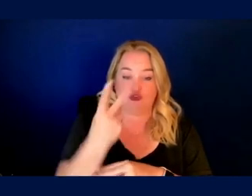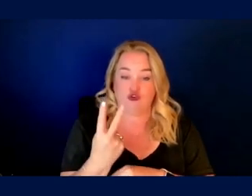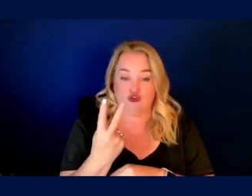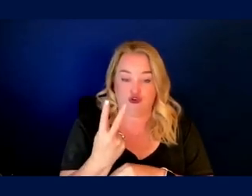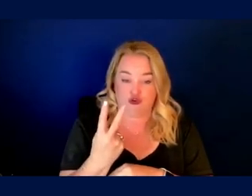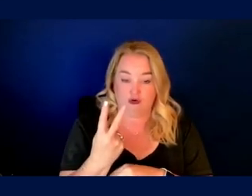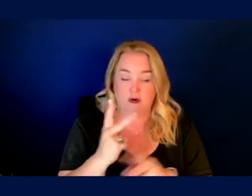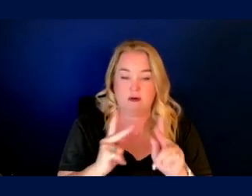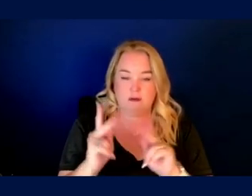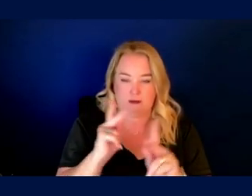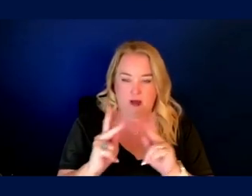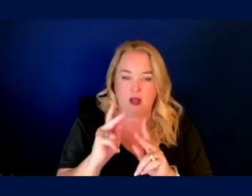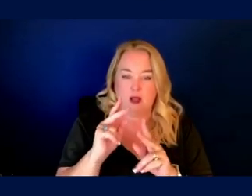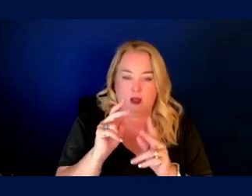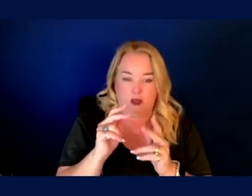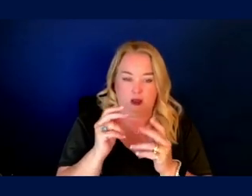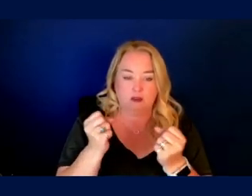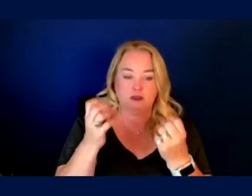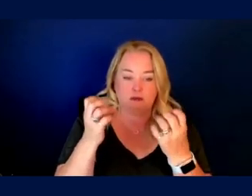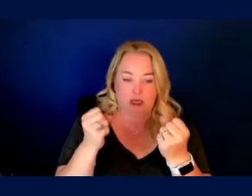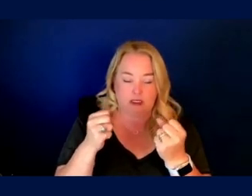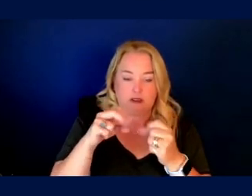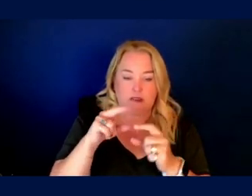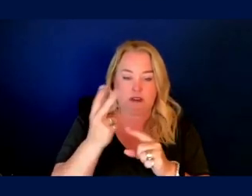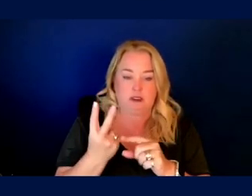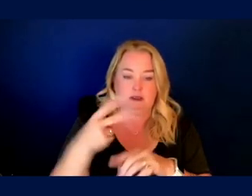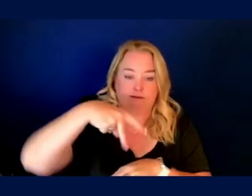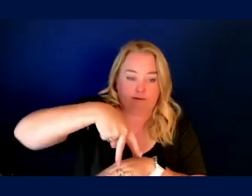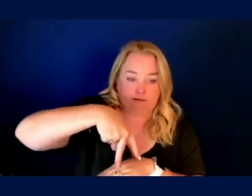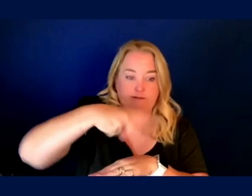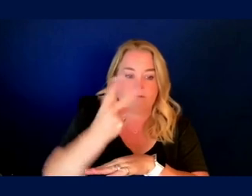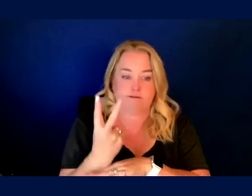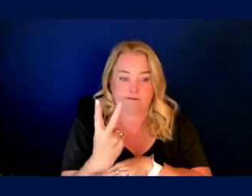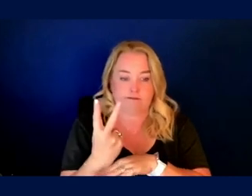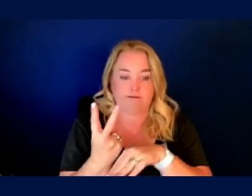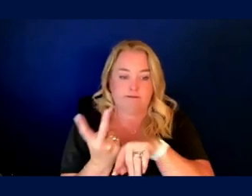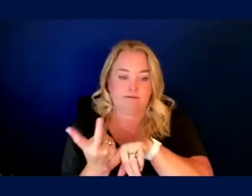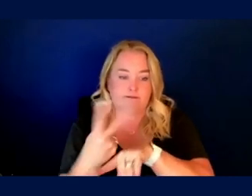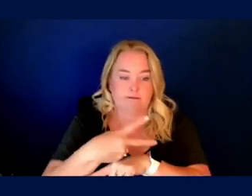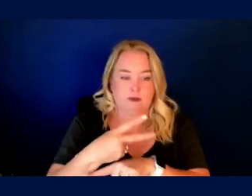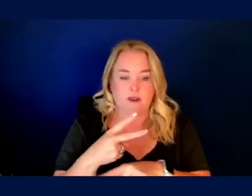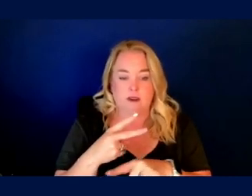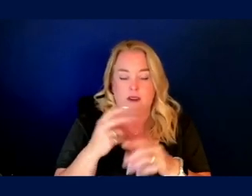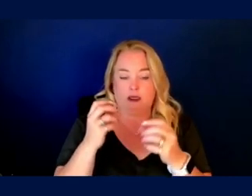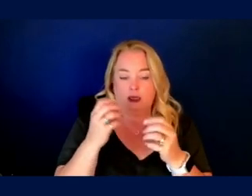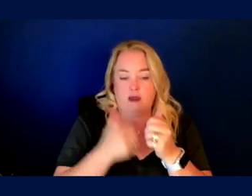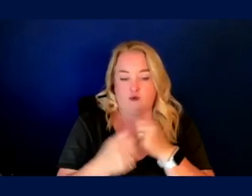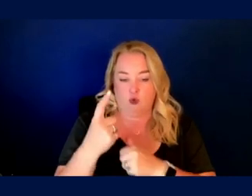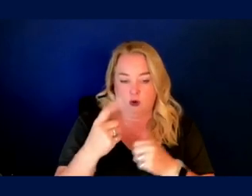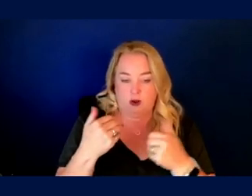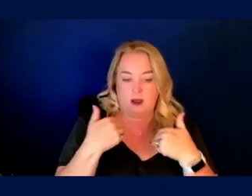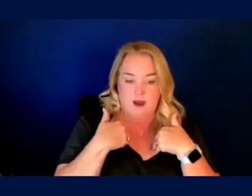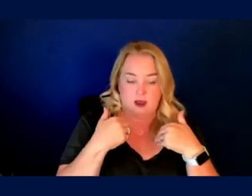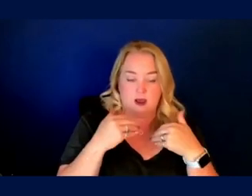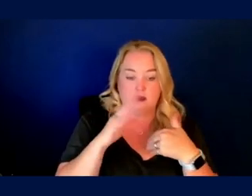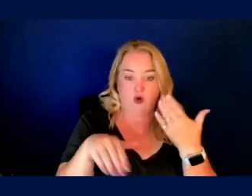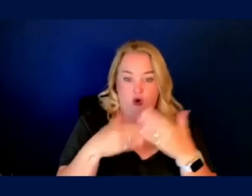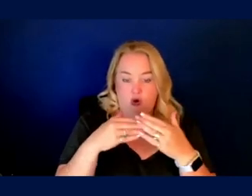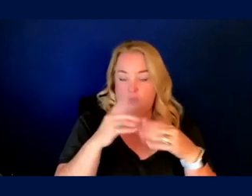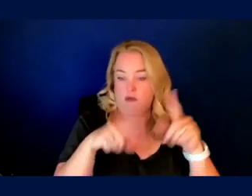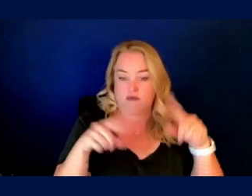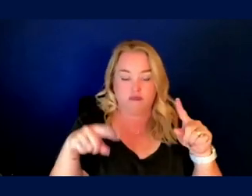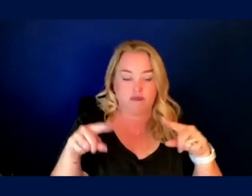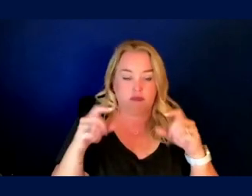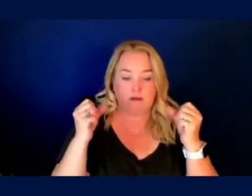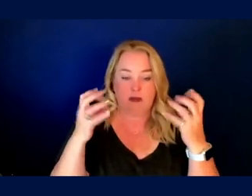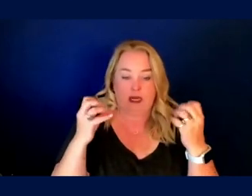them in all sorts of, of, of spatial orientations relative to each other. I mean, each person has these three degrees of freedom and each other person to say, put them together and you've multiplied